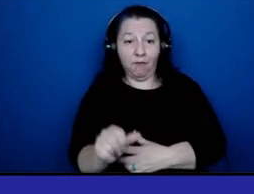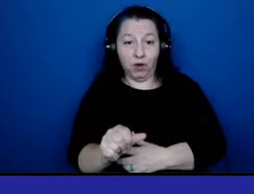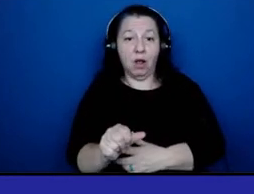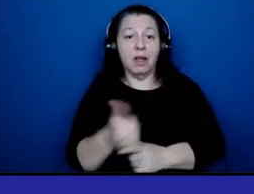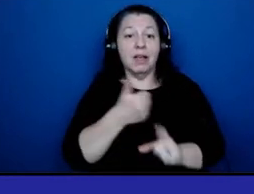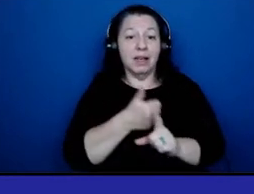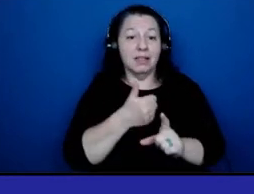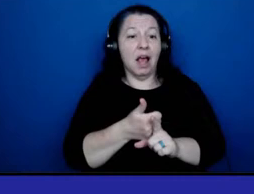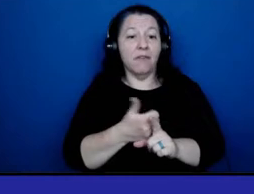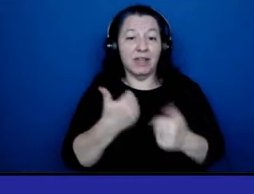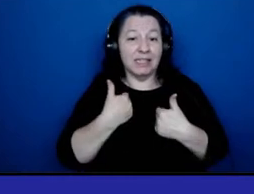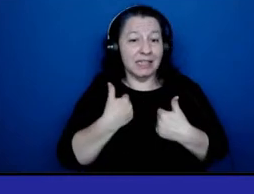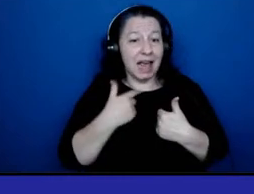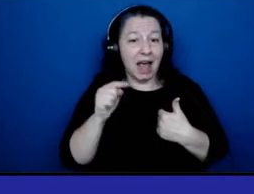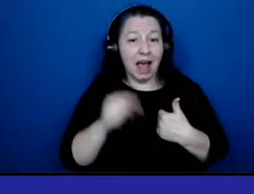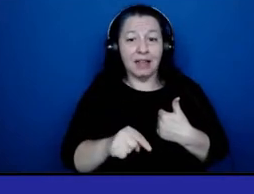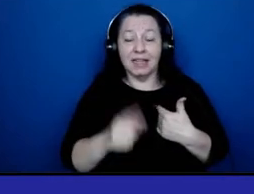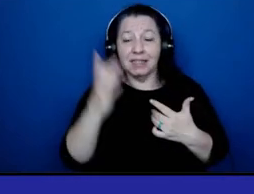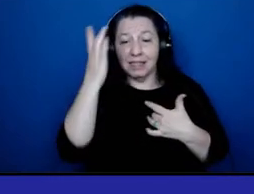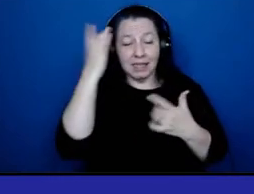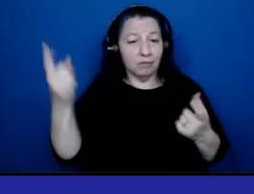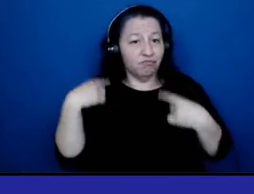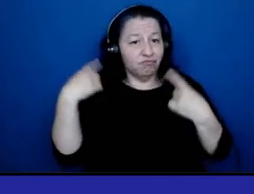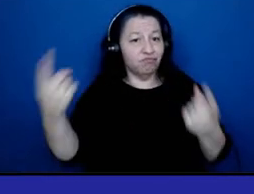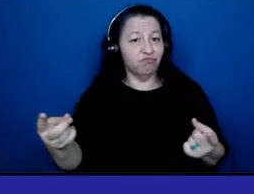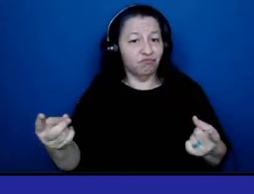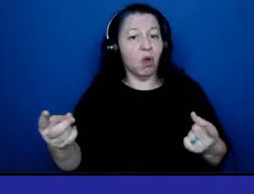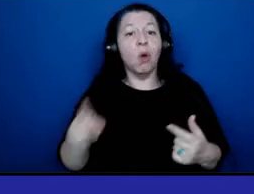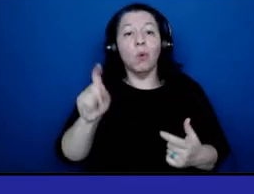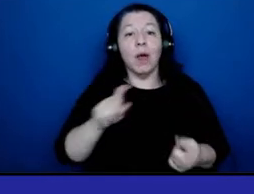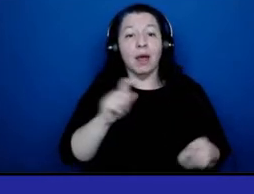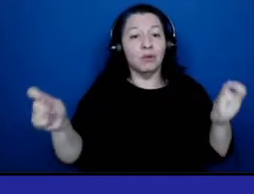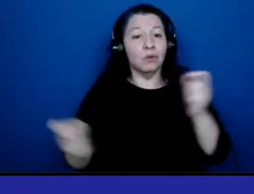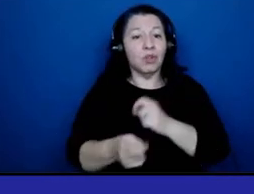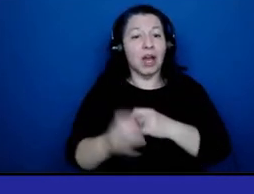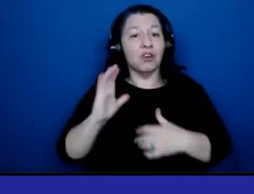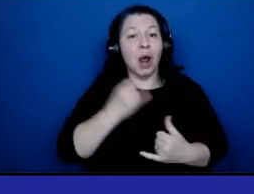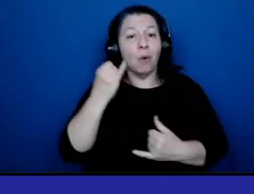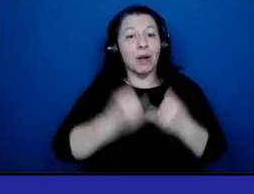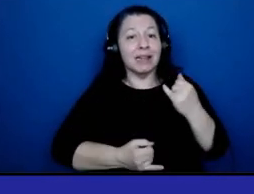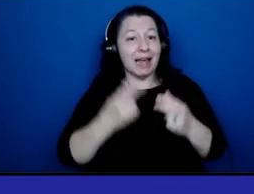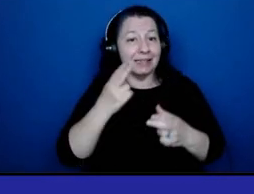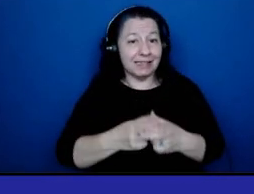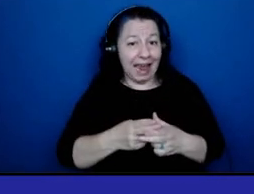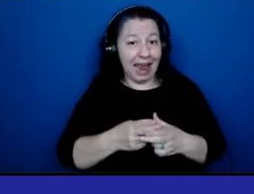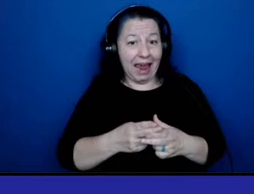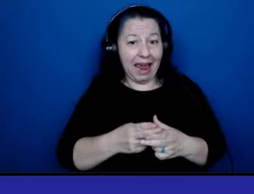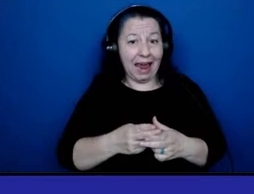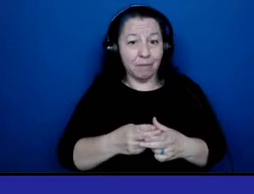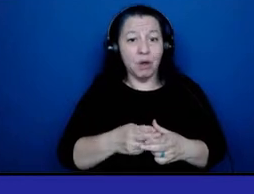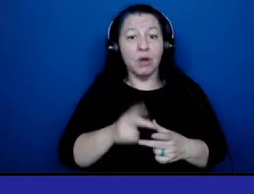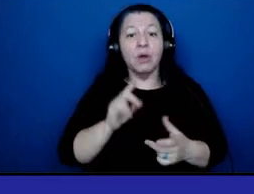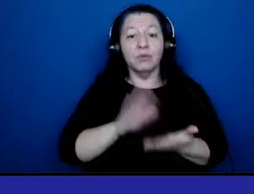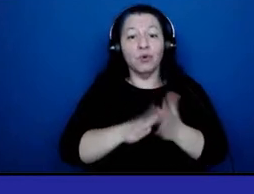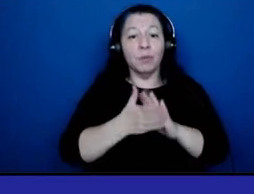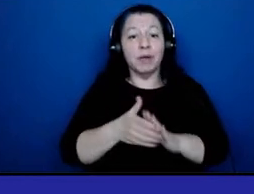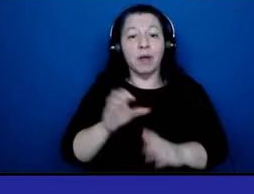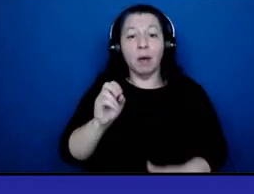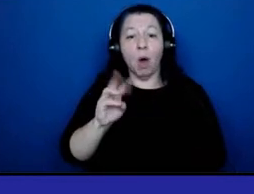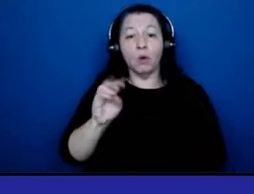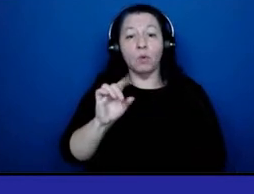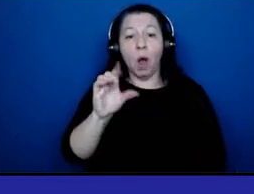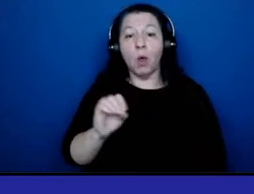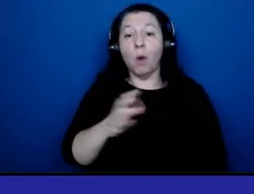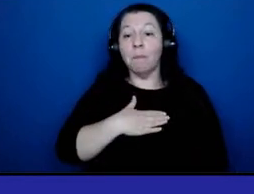plagued with this debilitating disease to the point that we had to change our last name to on wallow my last